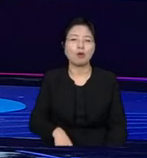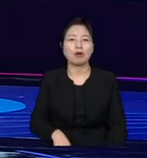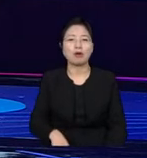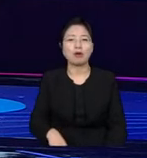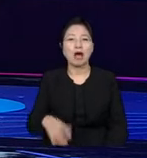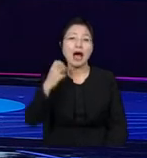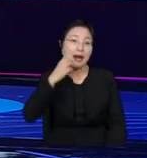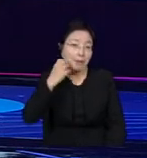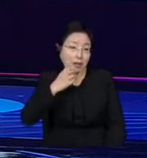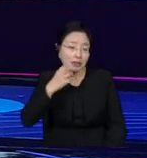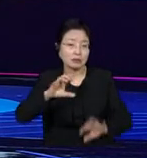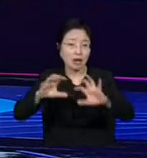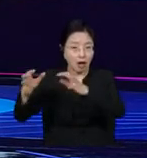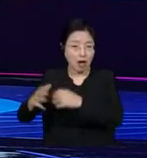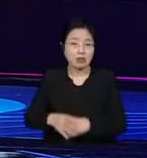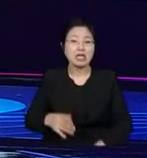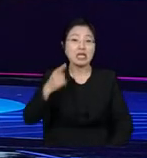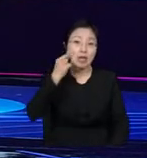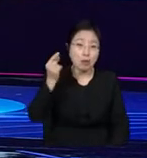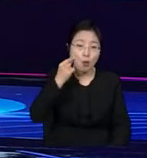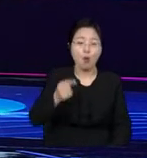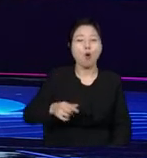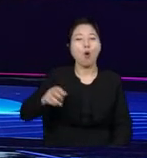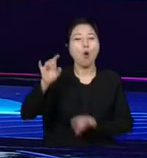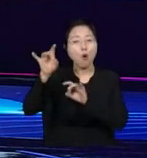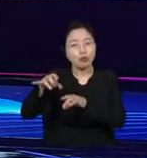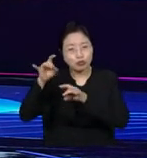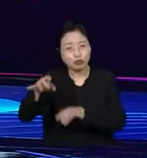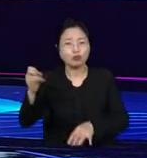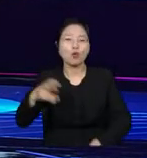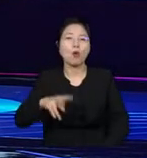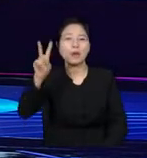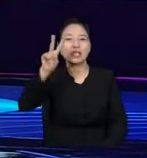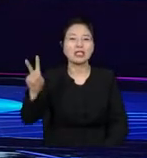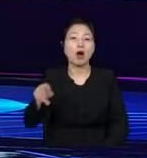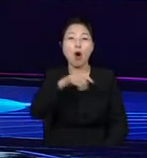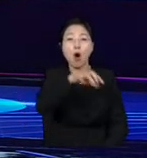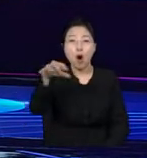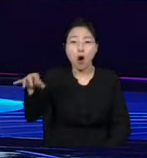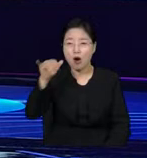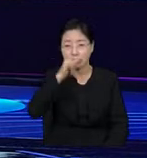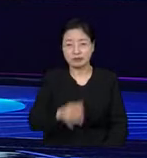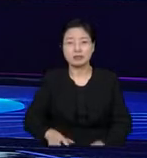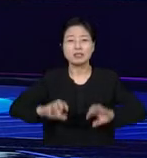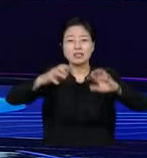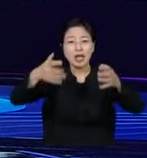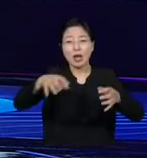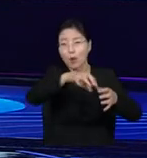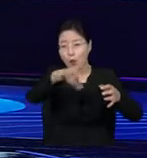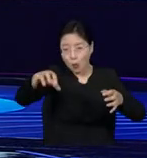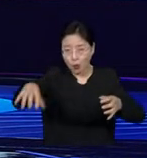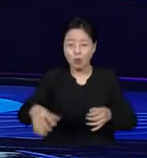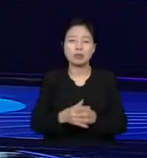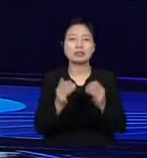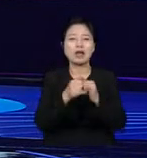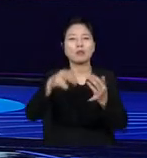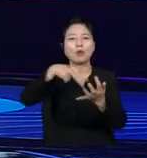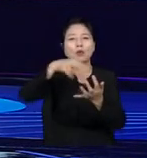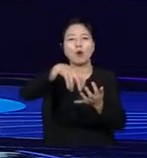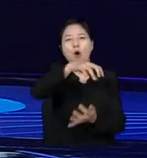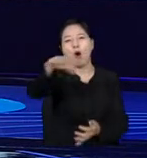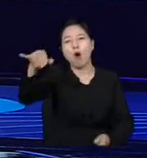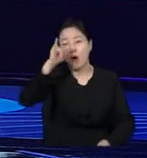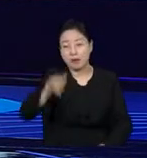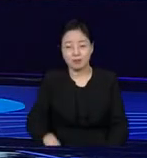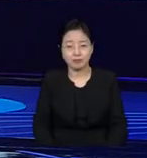Japan, Australia, Vietnam. We're all around the world working to embed this learning approach and secure safe spaces where we can